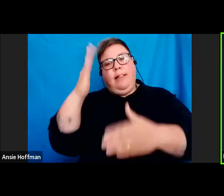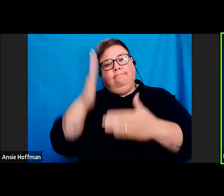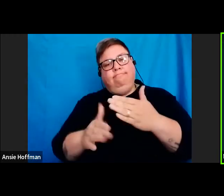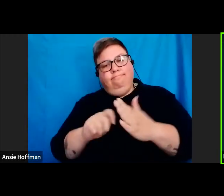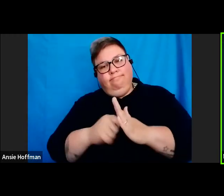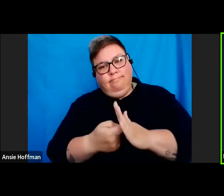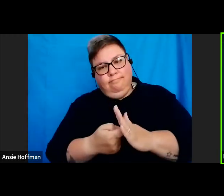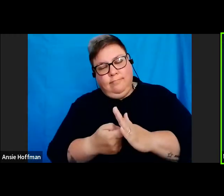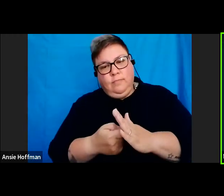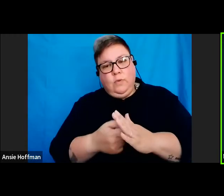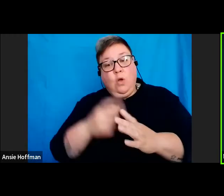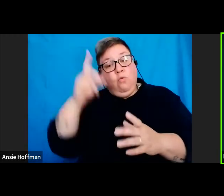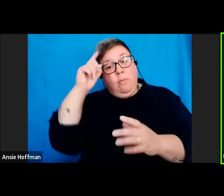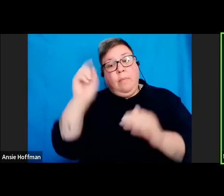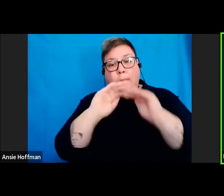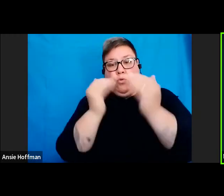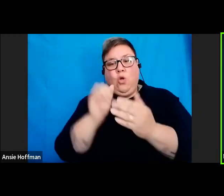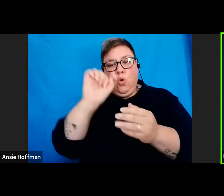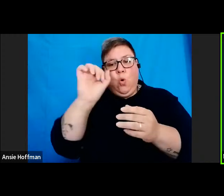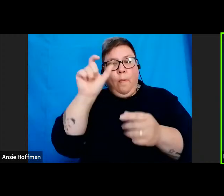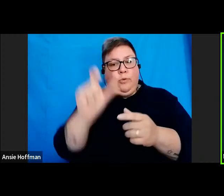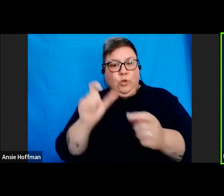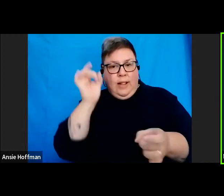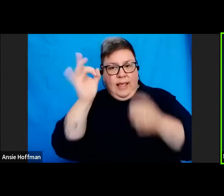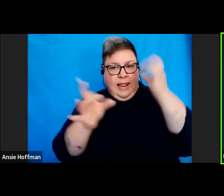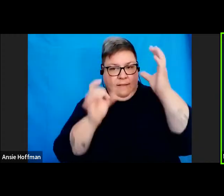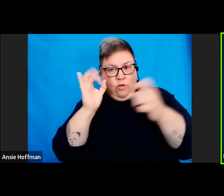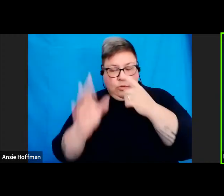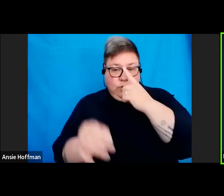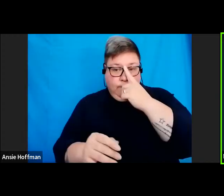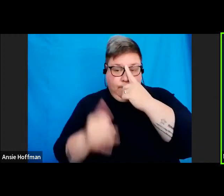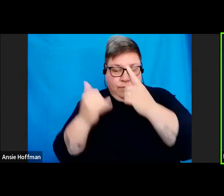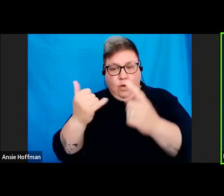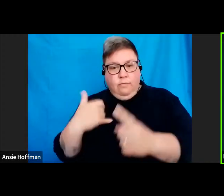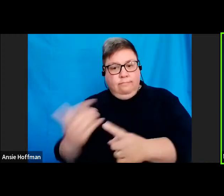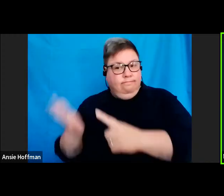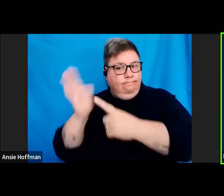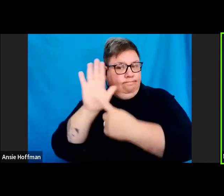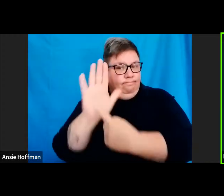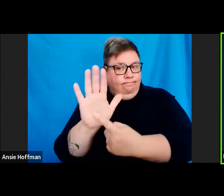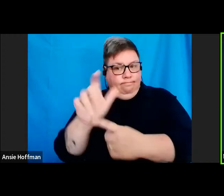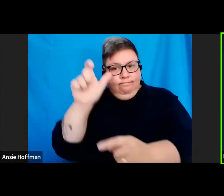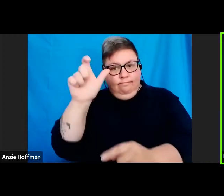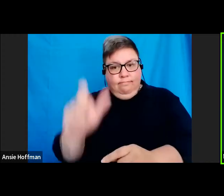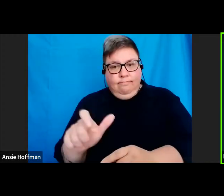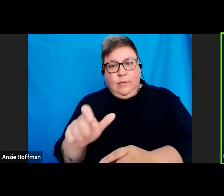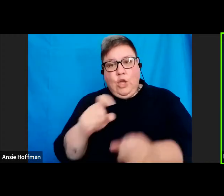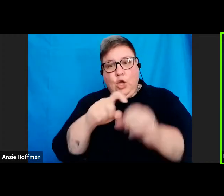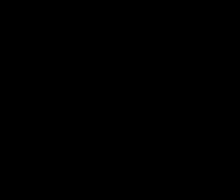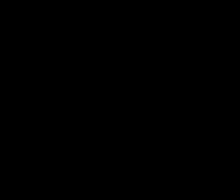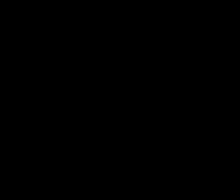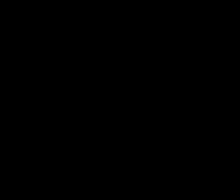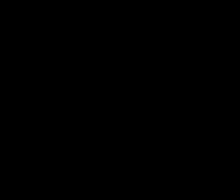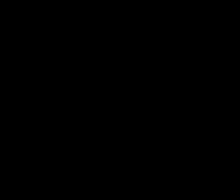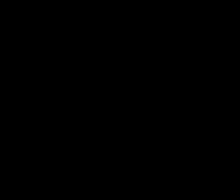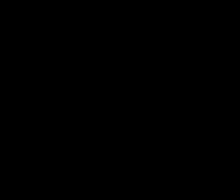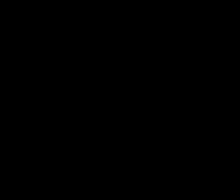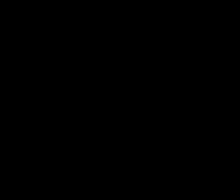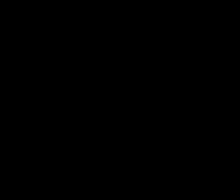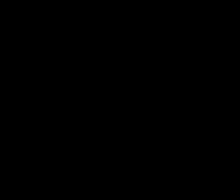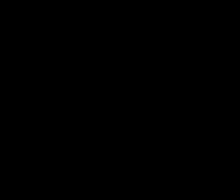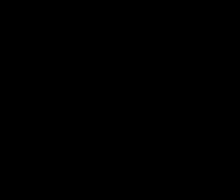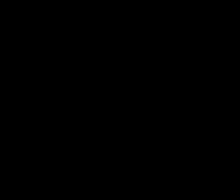information. Now, allow me to present to you our Q&A facilitator.